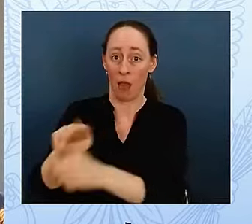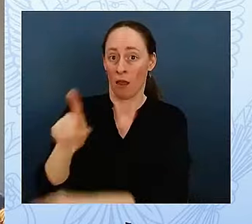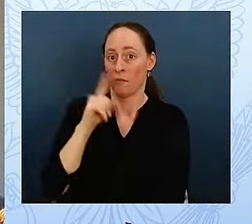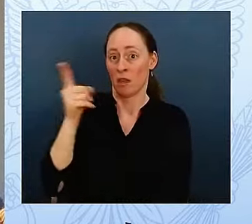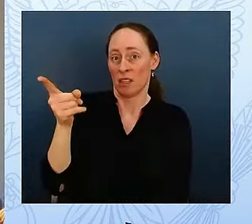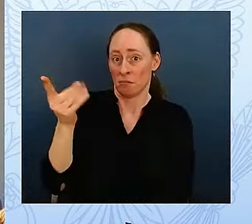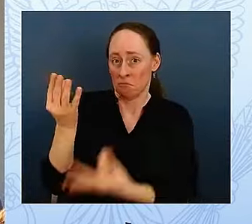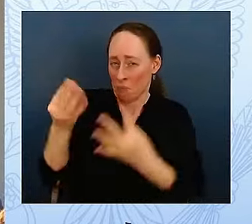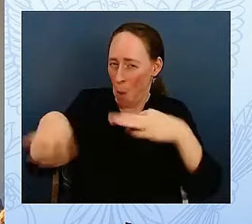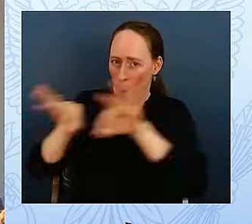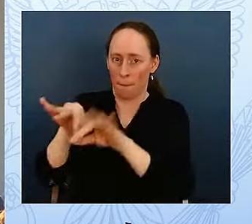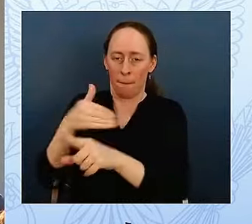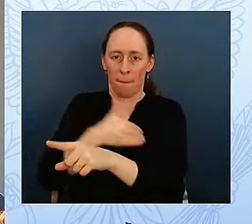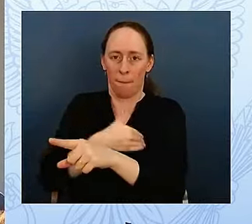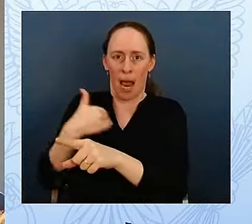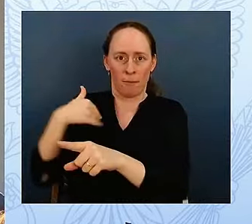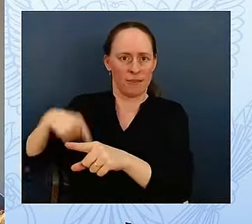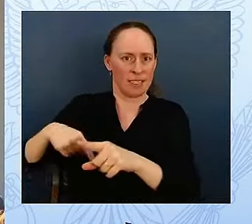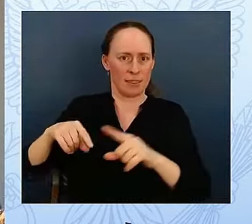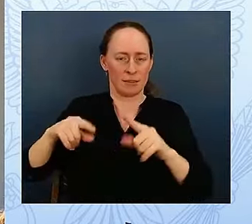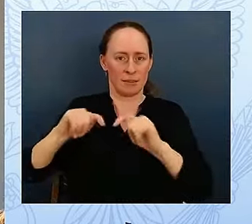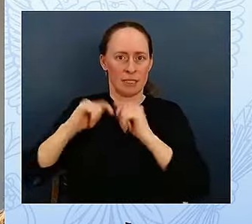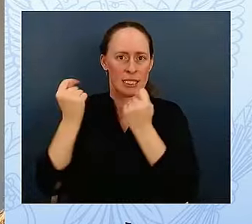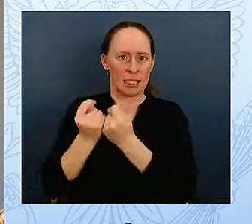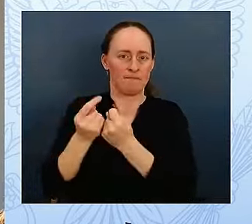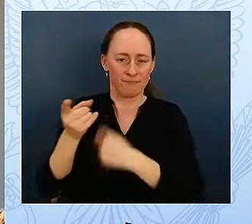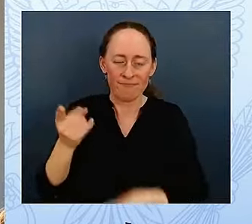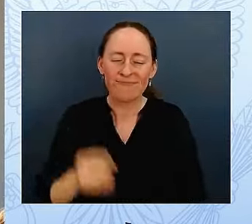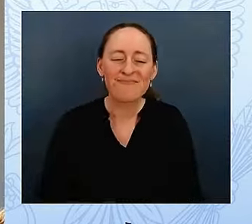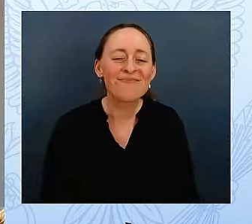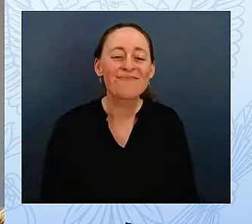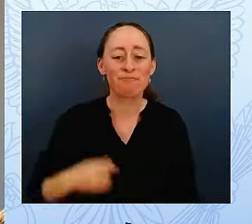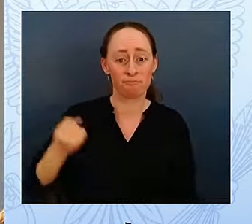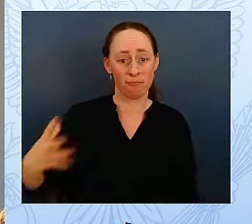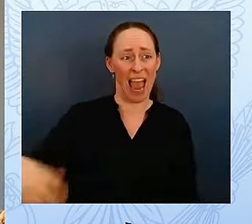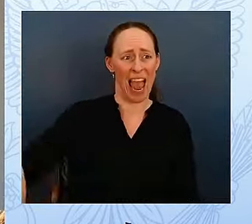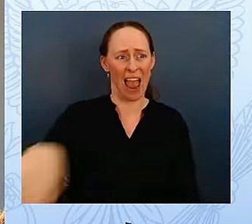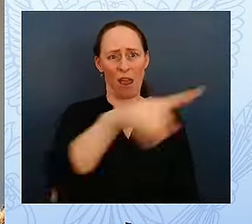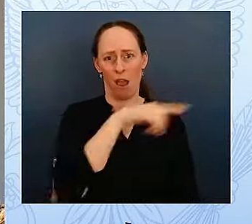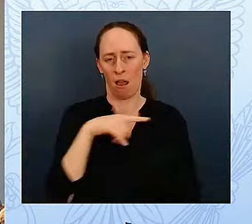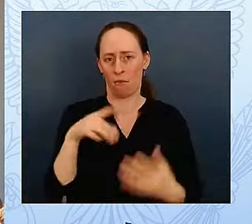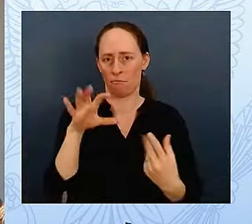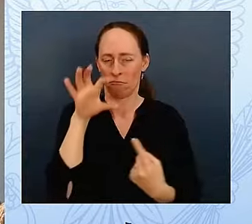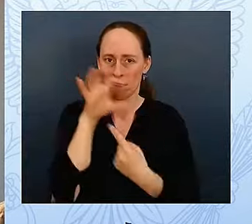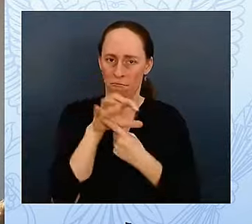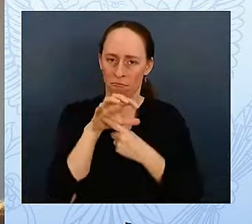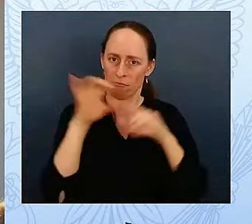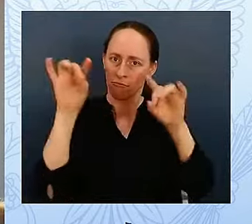We had a room full of very talented writers like Eli Addy, who used to work in this building.